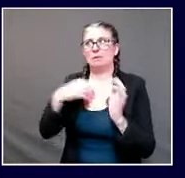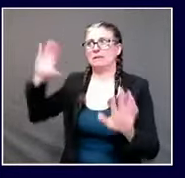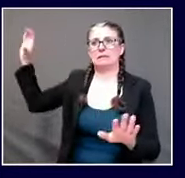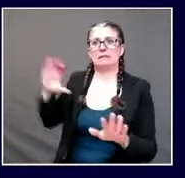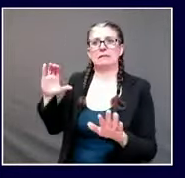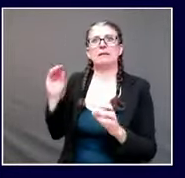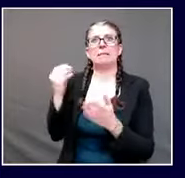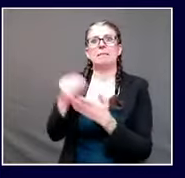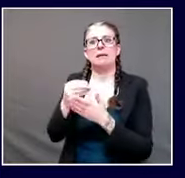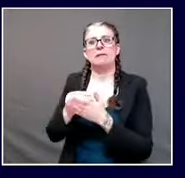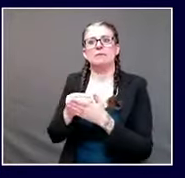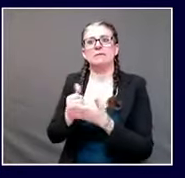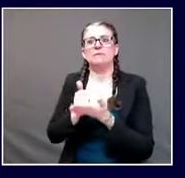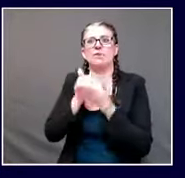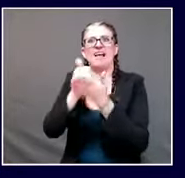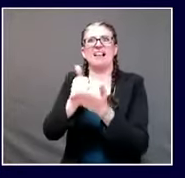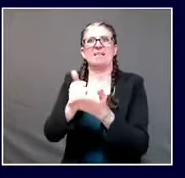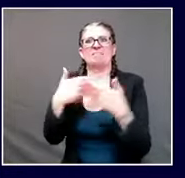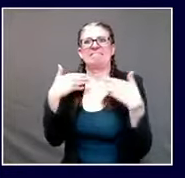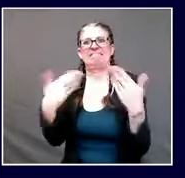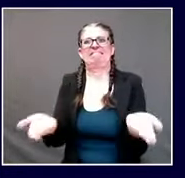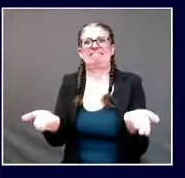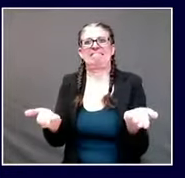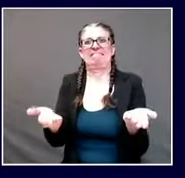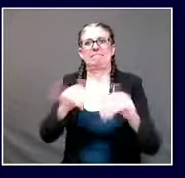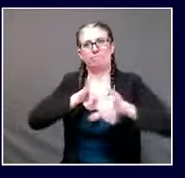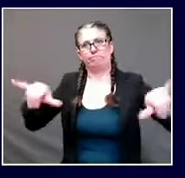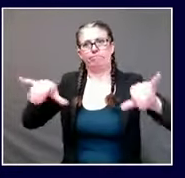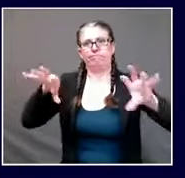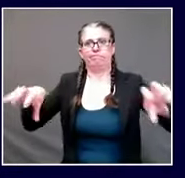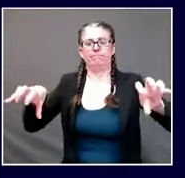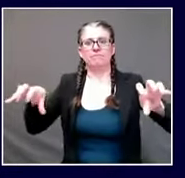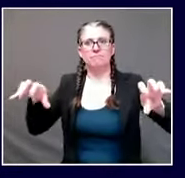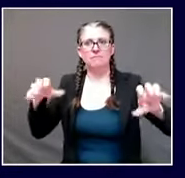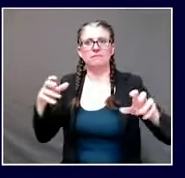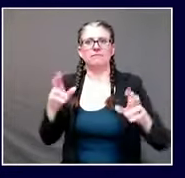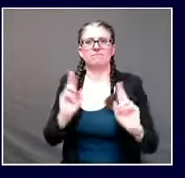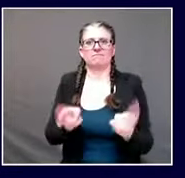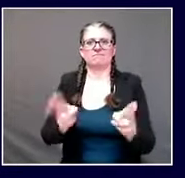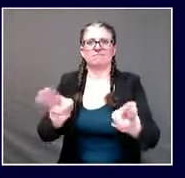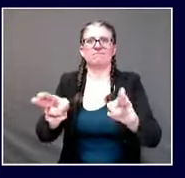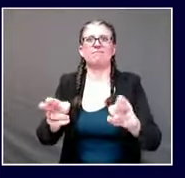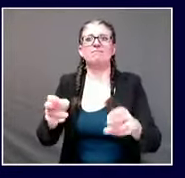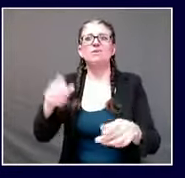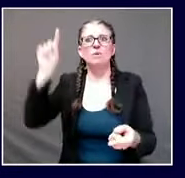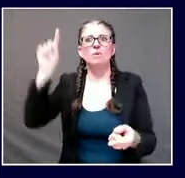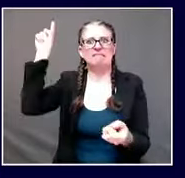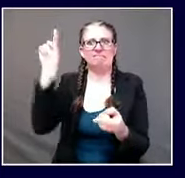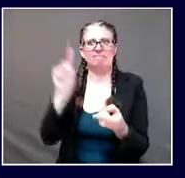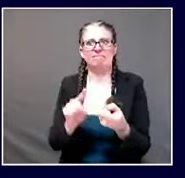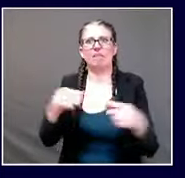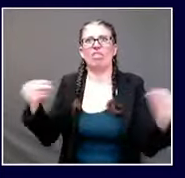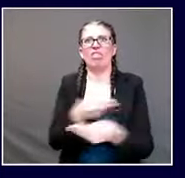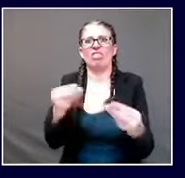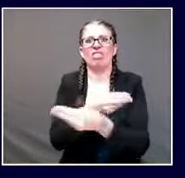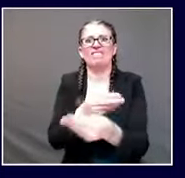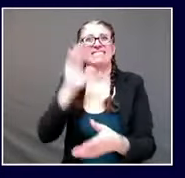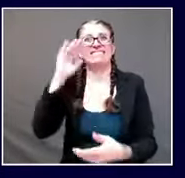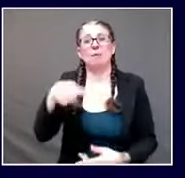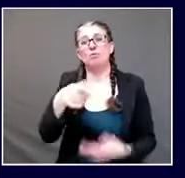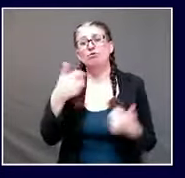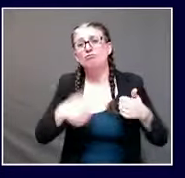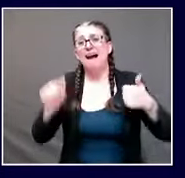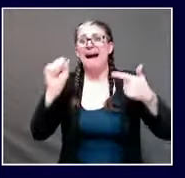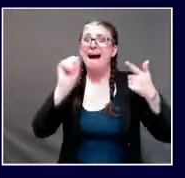patient and understanding that this is everyone has been trying their best thank you well as i said at the outset